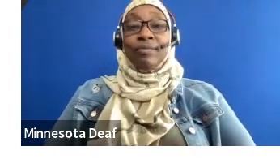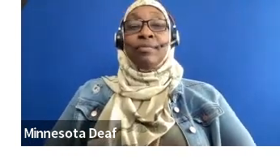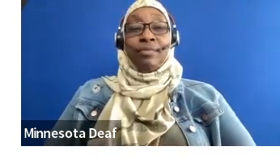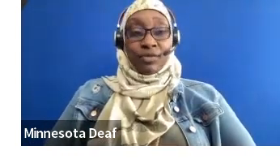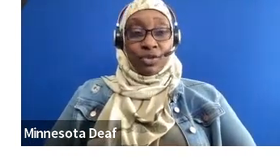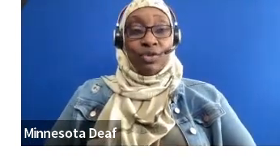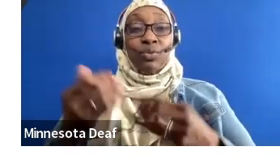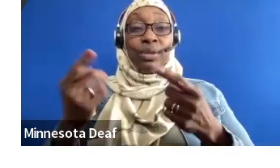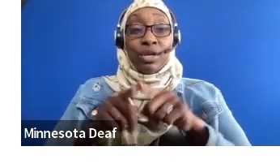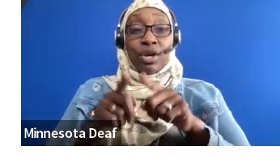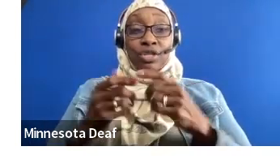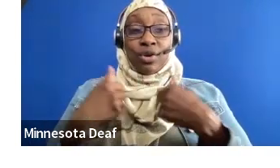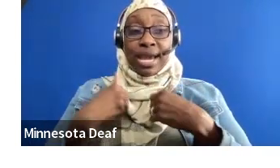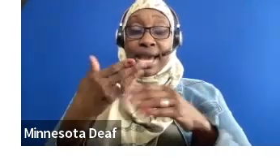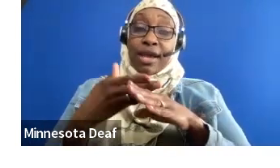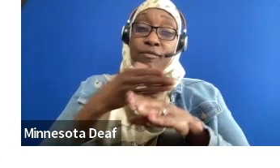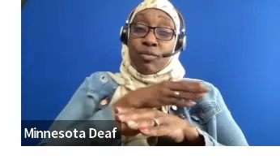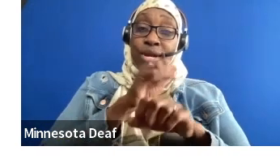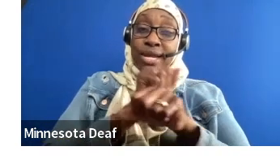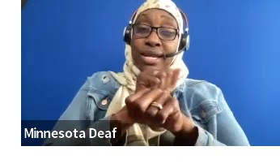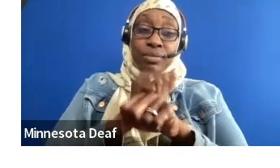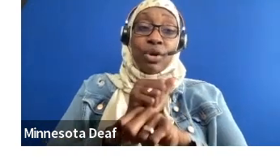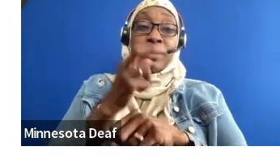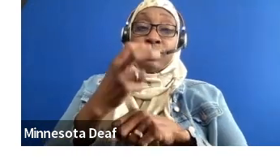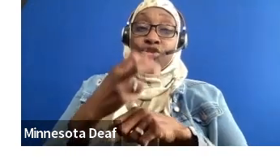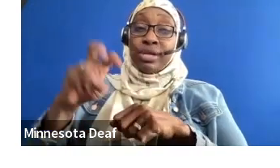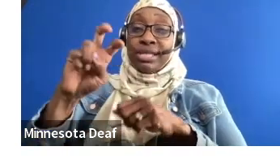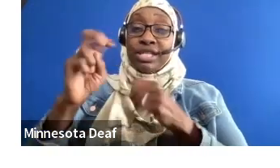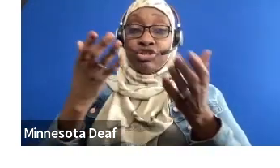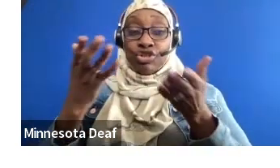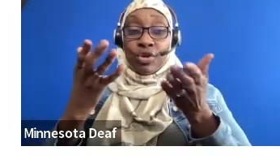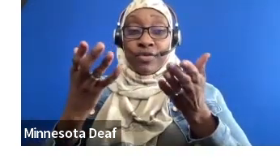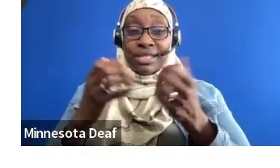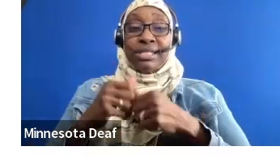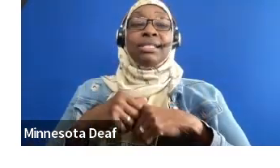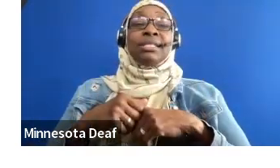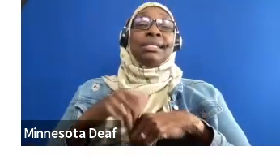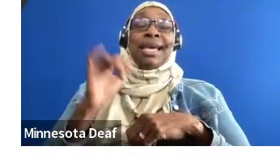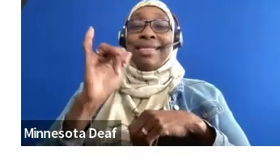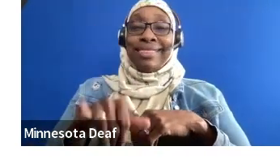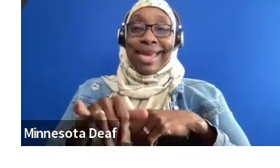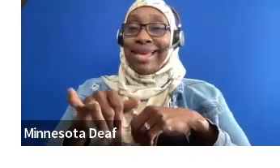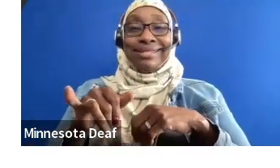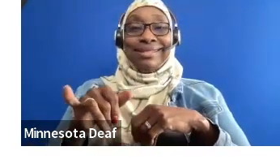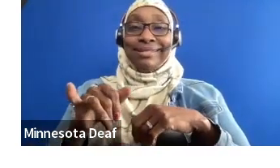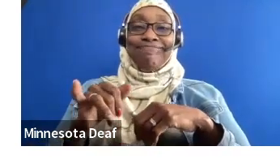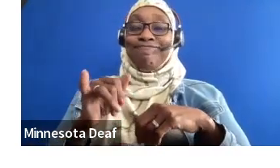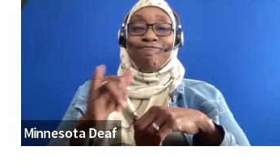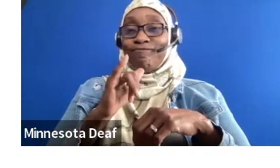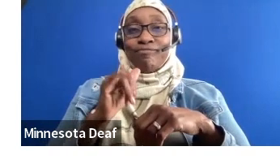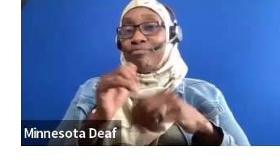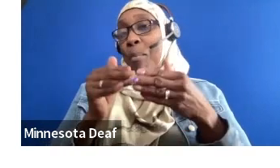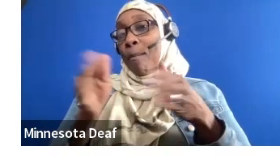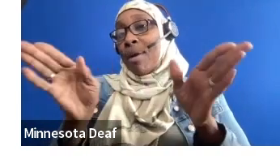transition services. That's the career readiness part that is outside of the Boston Public Schools. It includes job exploration, counseling,